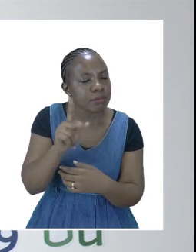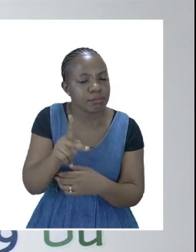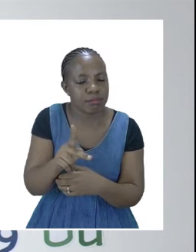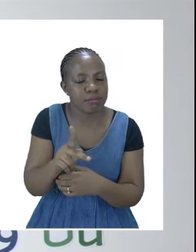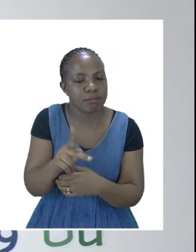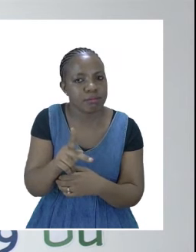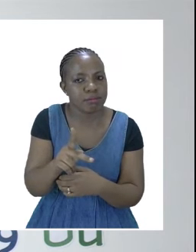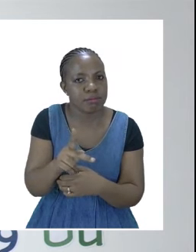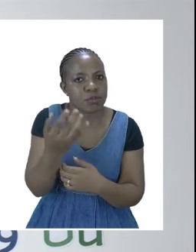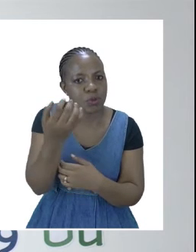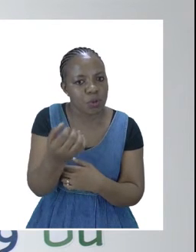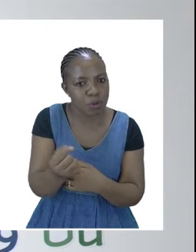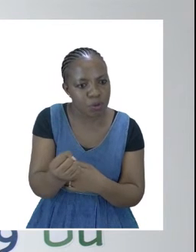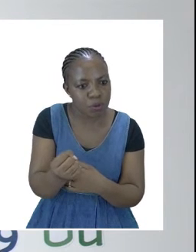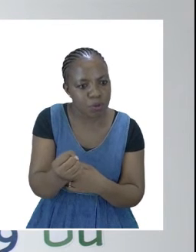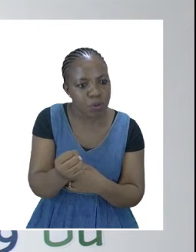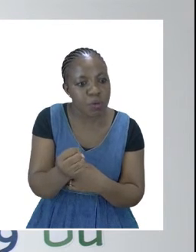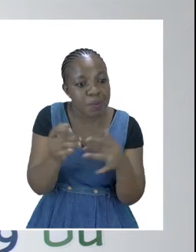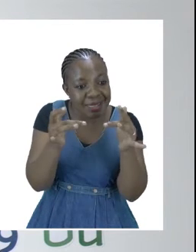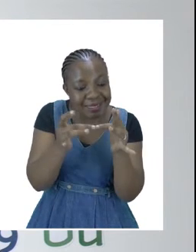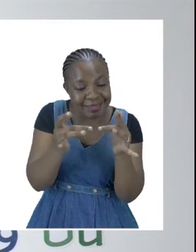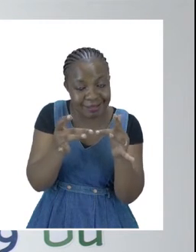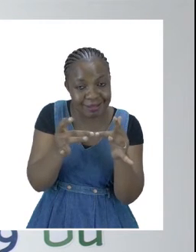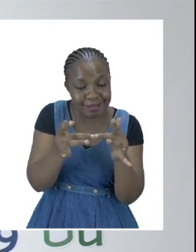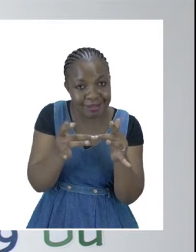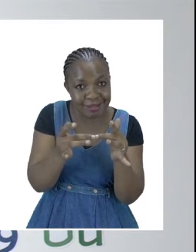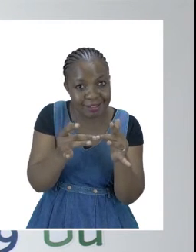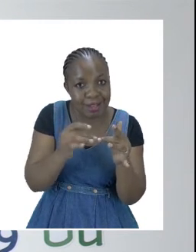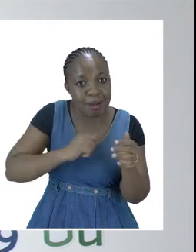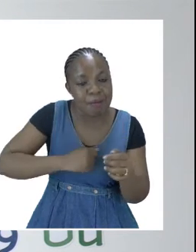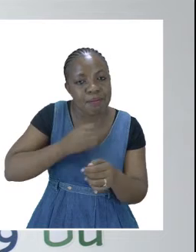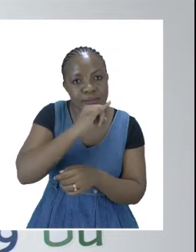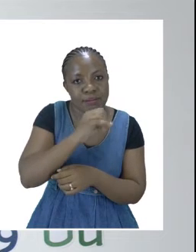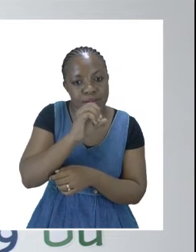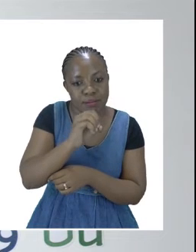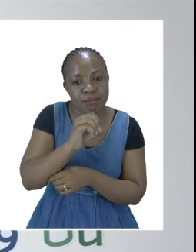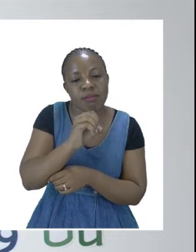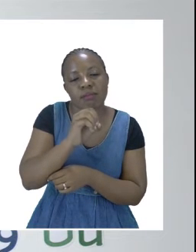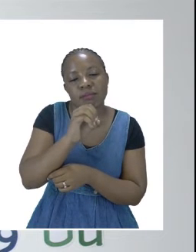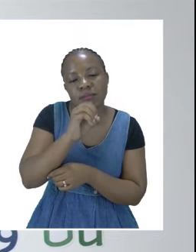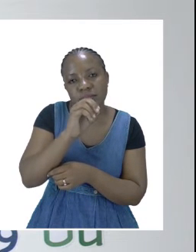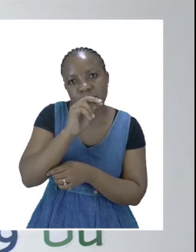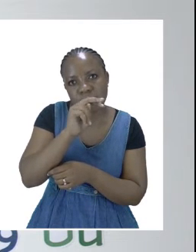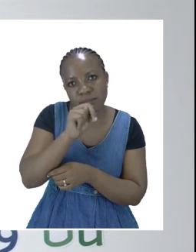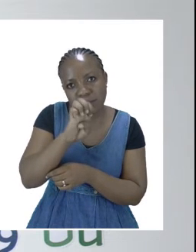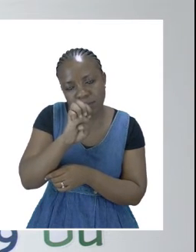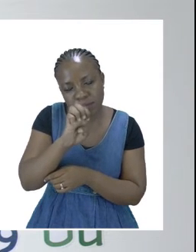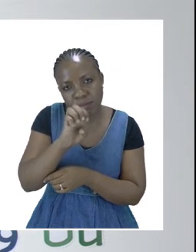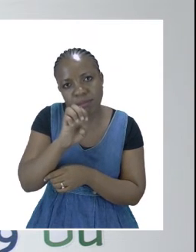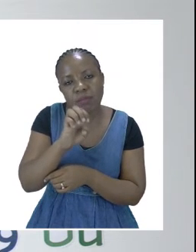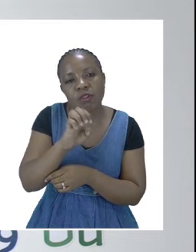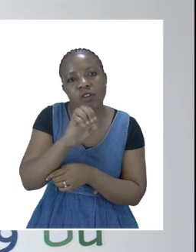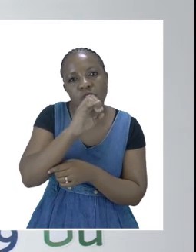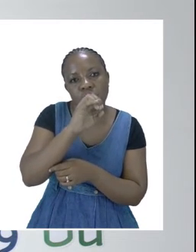are also available on our online platforms. MyZone and Zoschi Facebook pages and